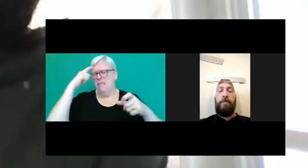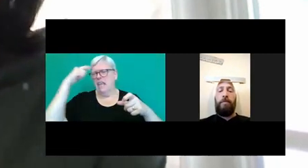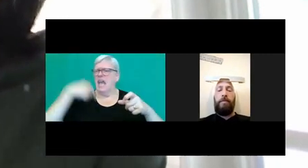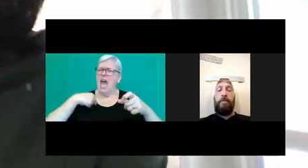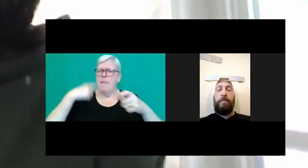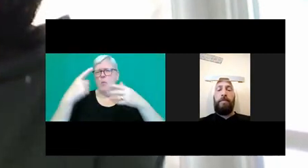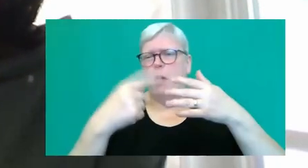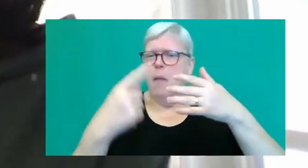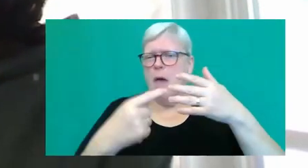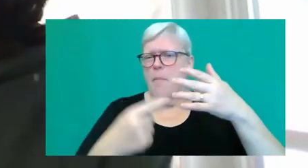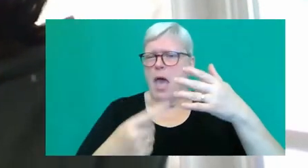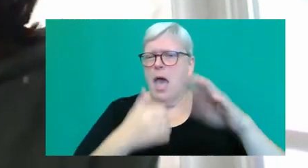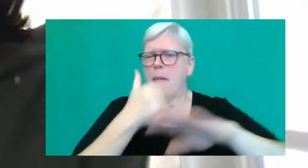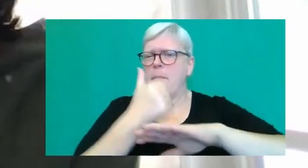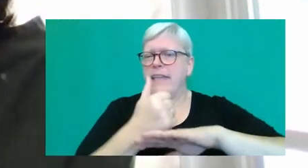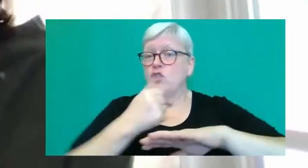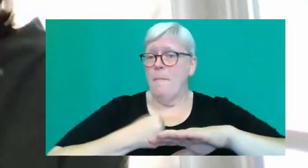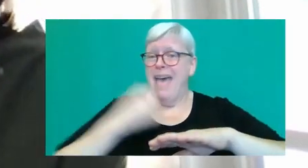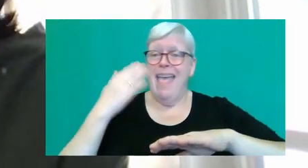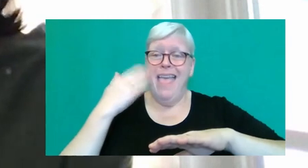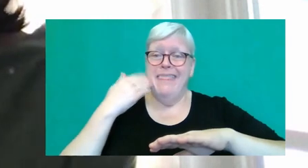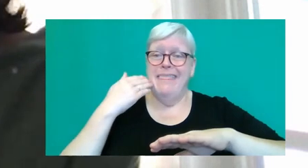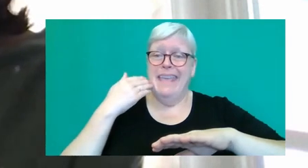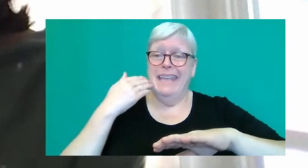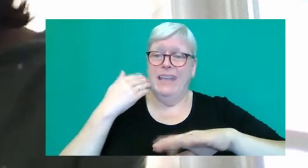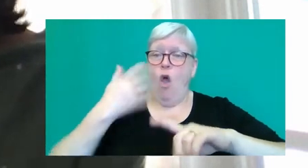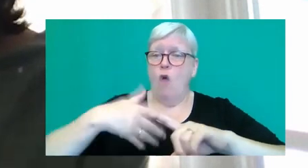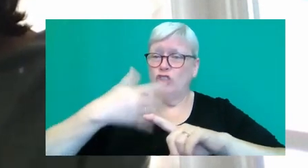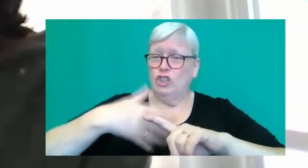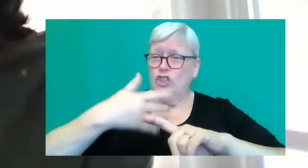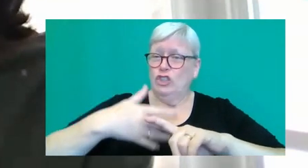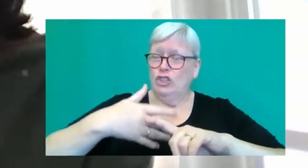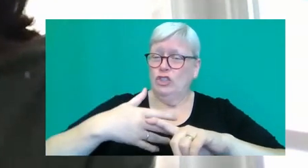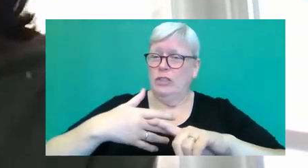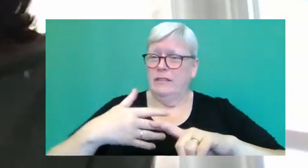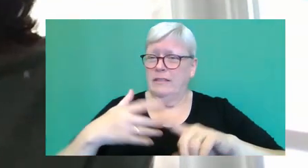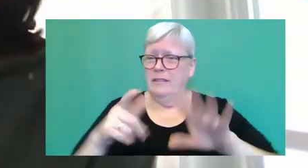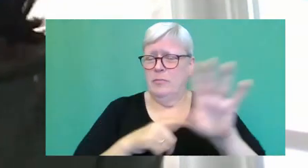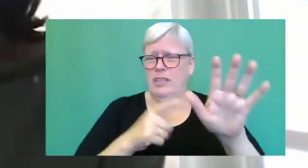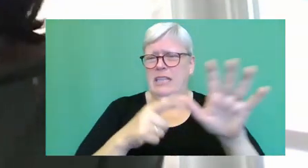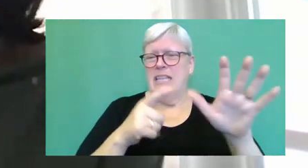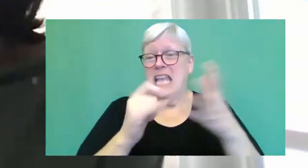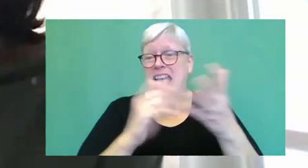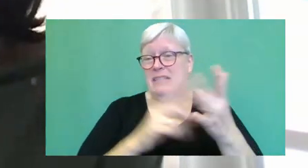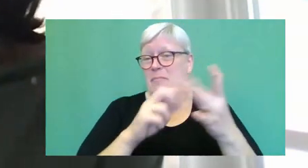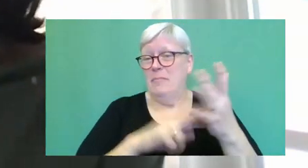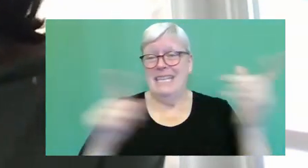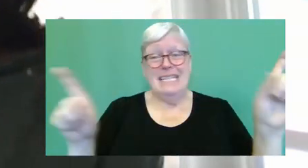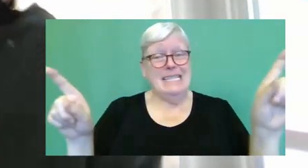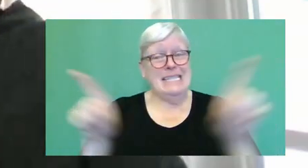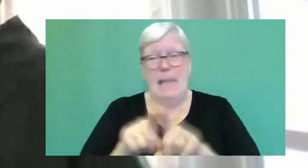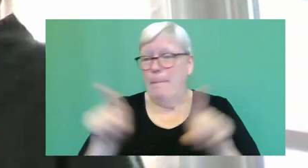ethnicity, or her gender or whatever. But Yasmin makes assumptions left, right and centre,